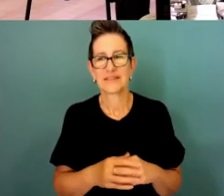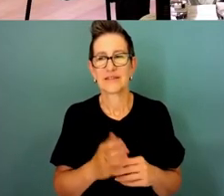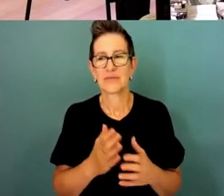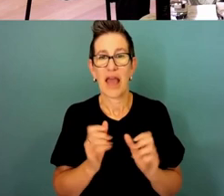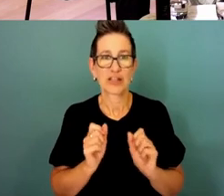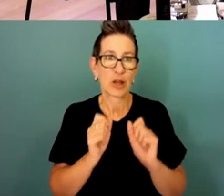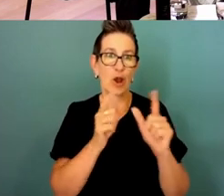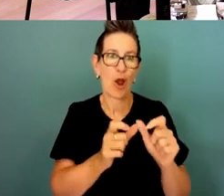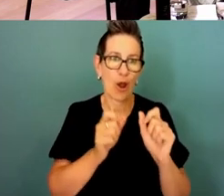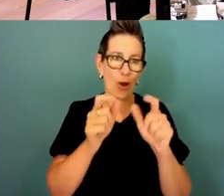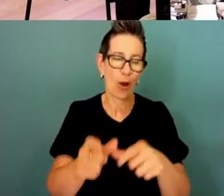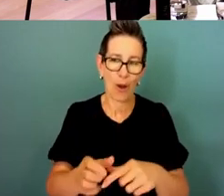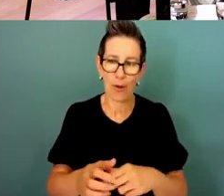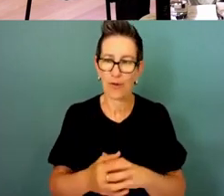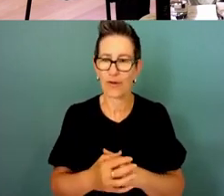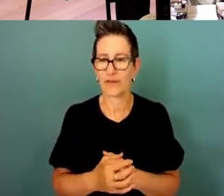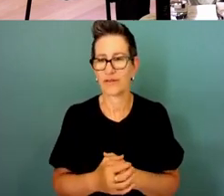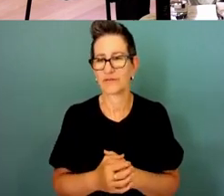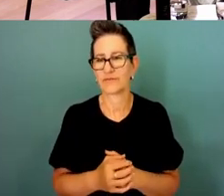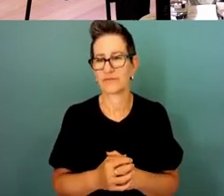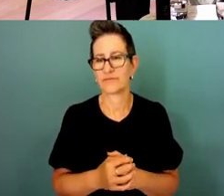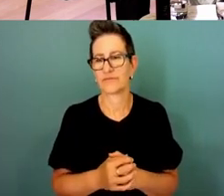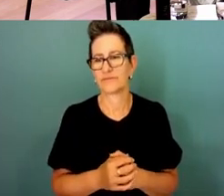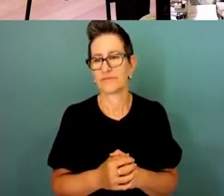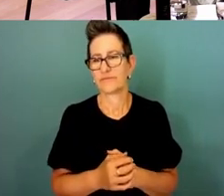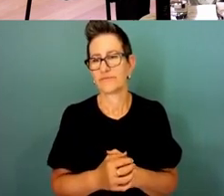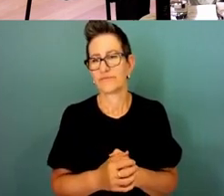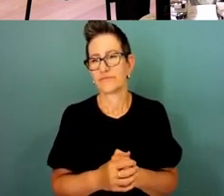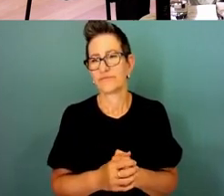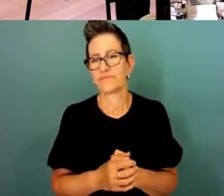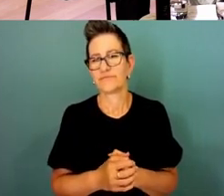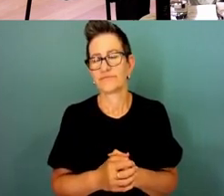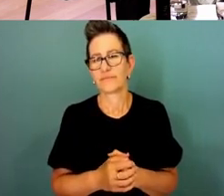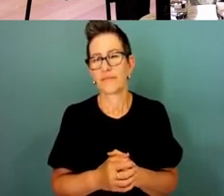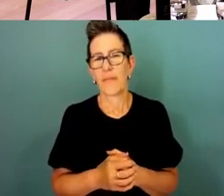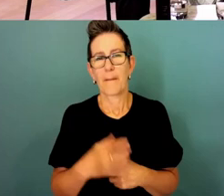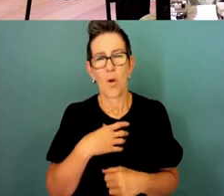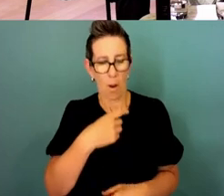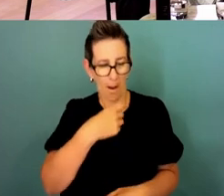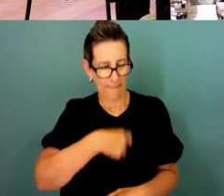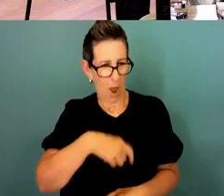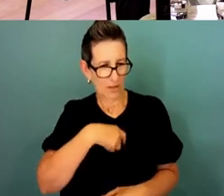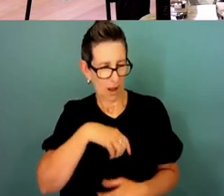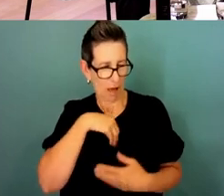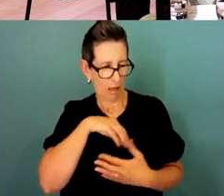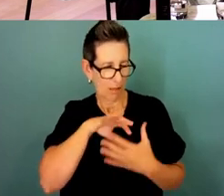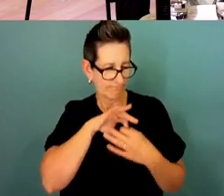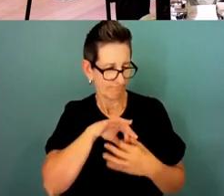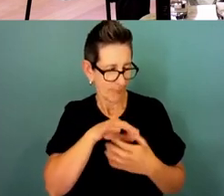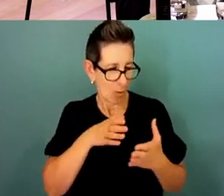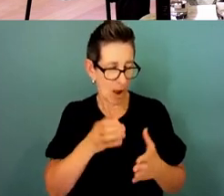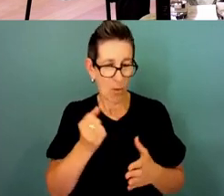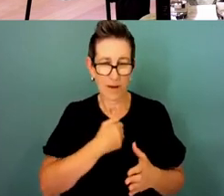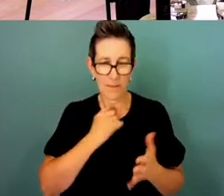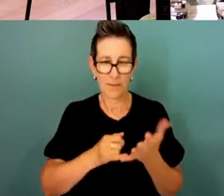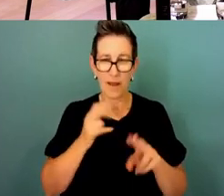on the shoulder in that way but just letting people know that personal approach does make a huge difference and in fact one of my staff Michael his